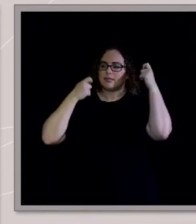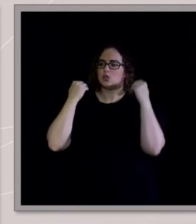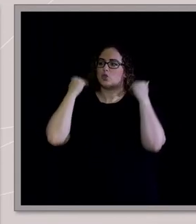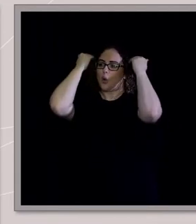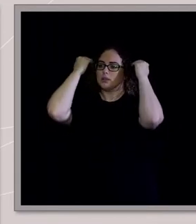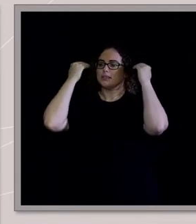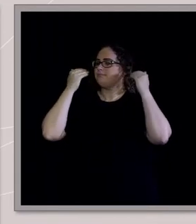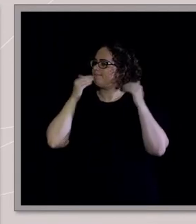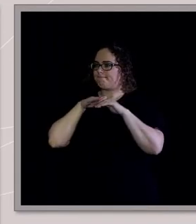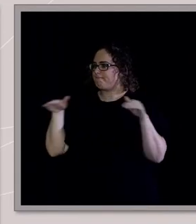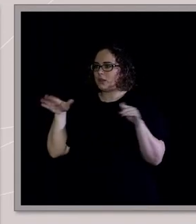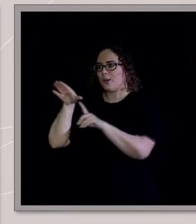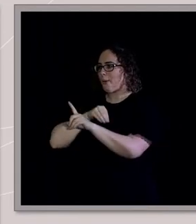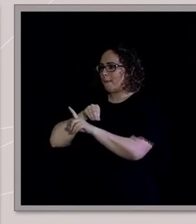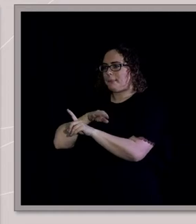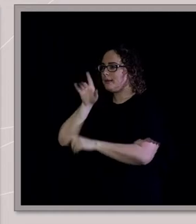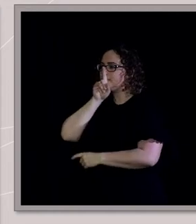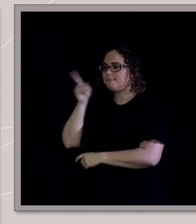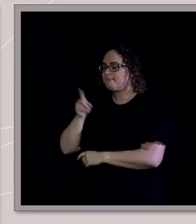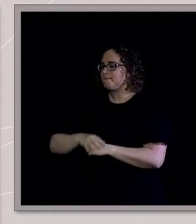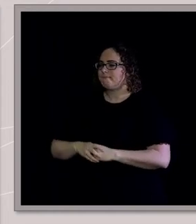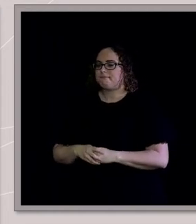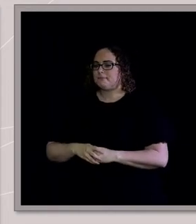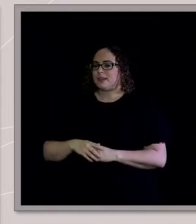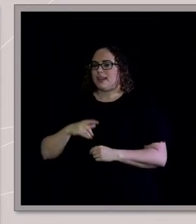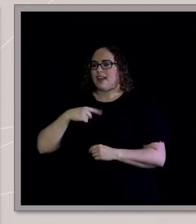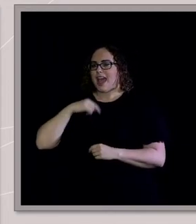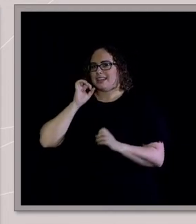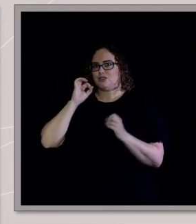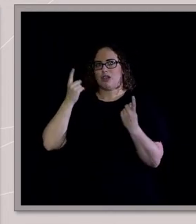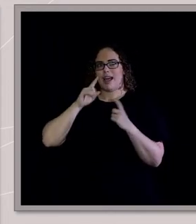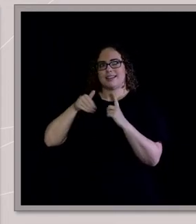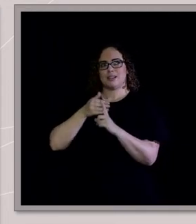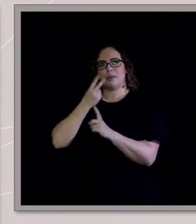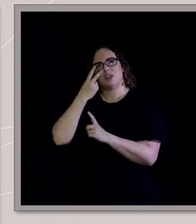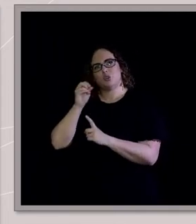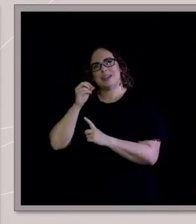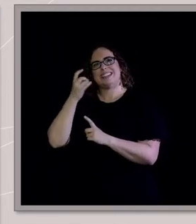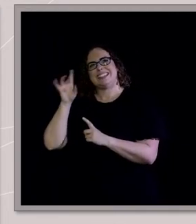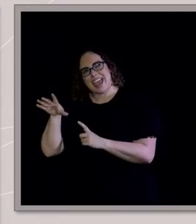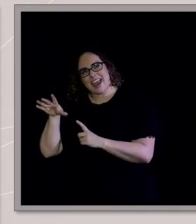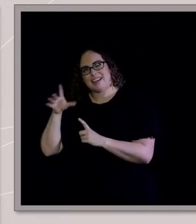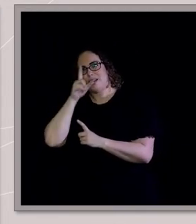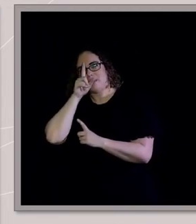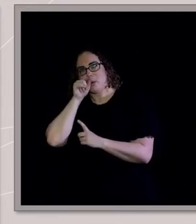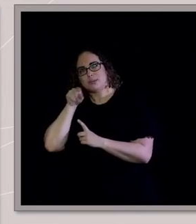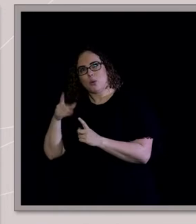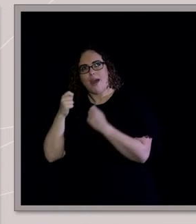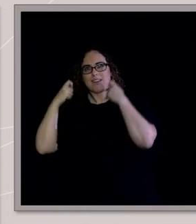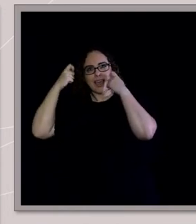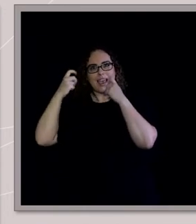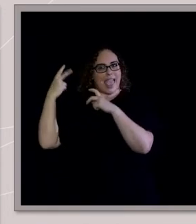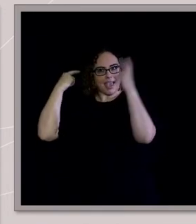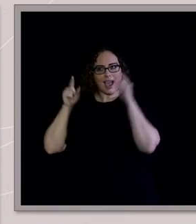I really lent into it in the 20, 2010s, but anyway, it was a bit late then. And then it got through to the serious rules. Like if